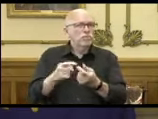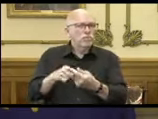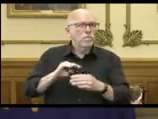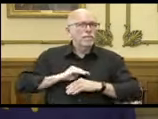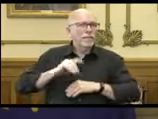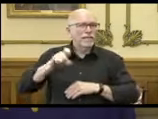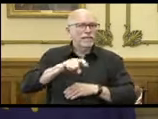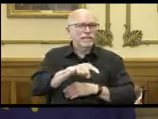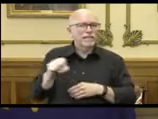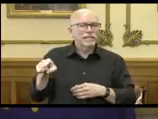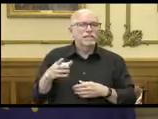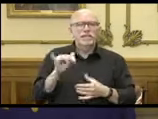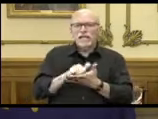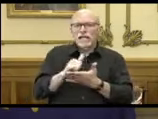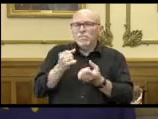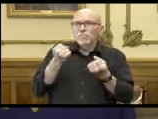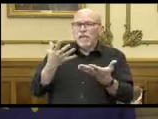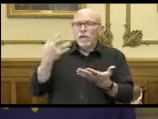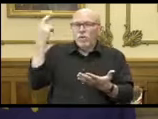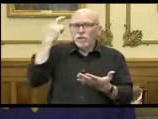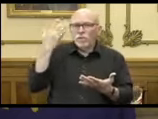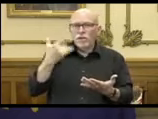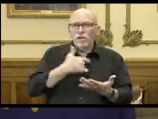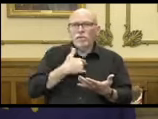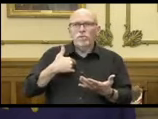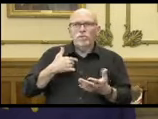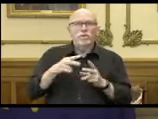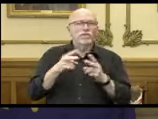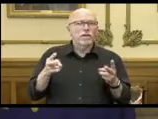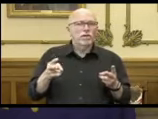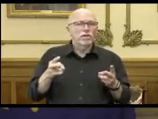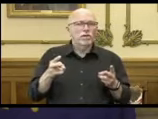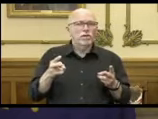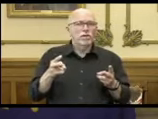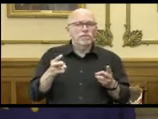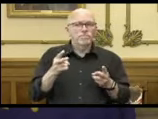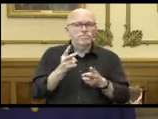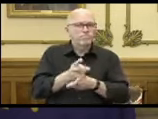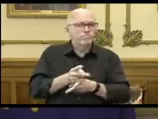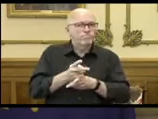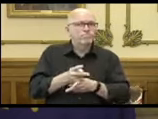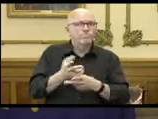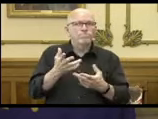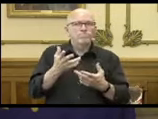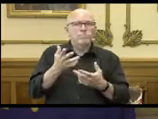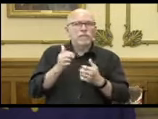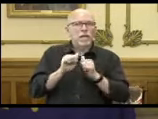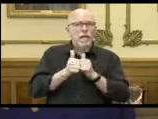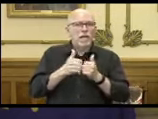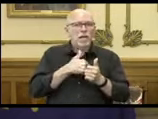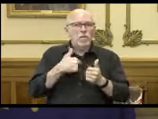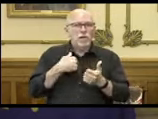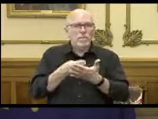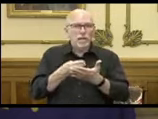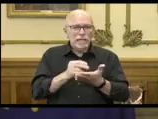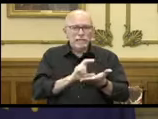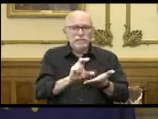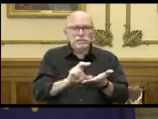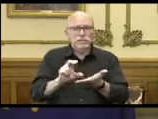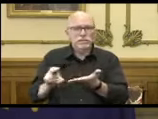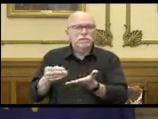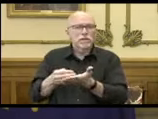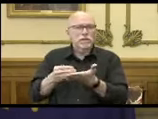These are some of the many reasons why we're very prudent about where we're allocating dollars